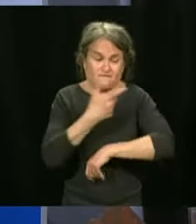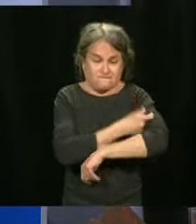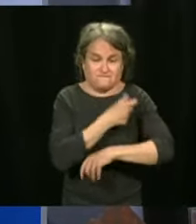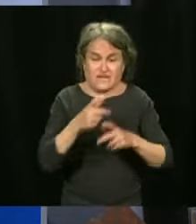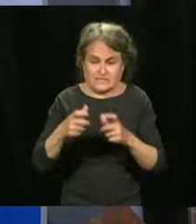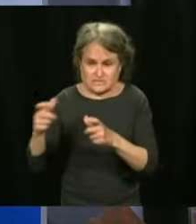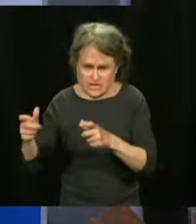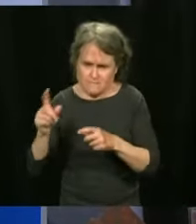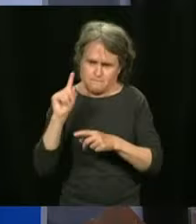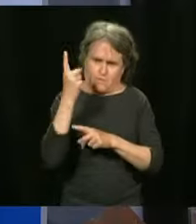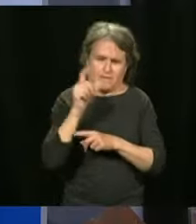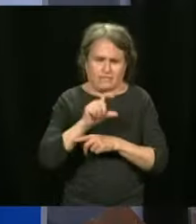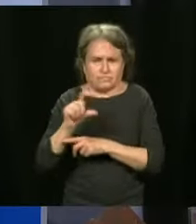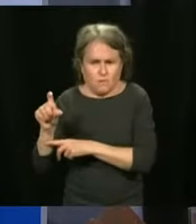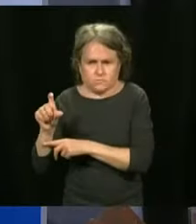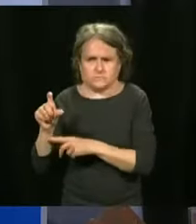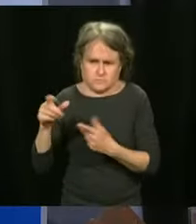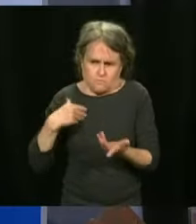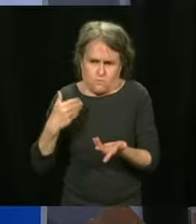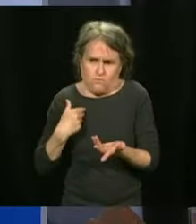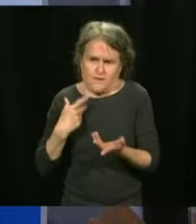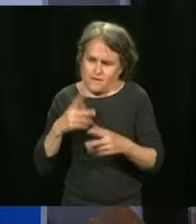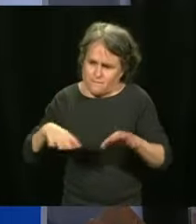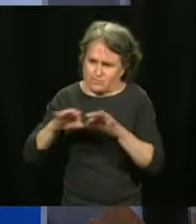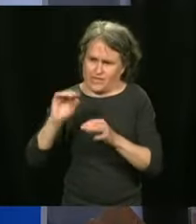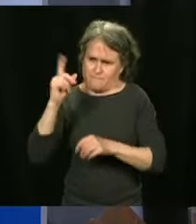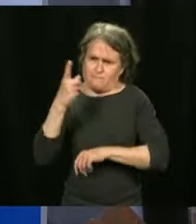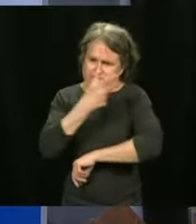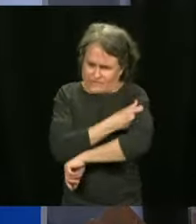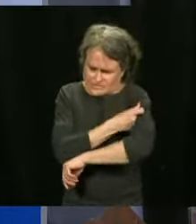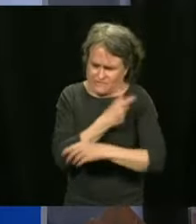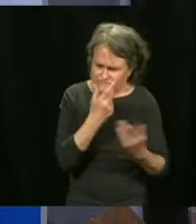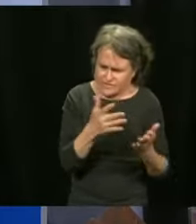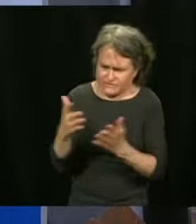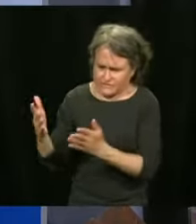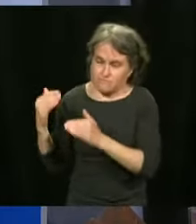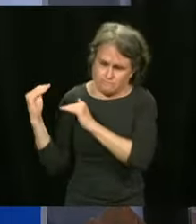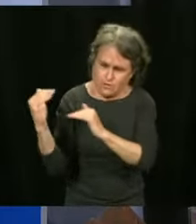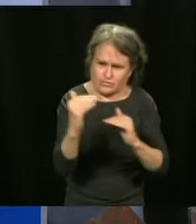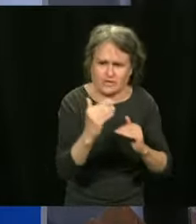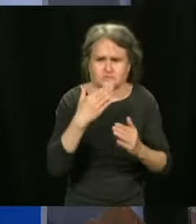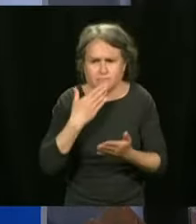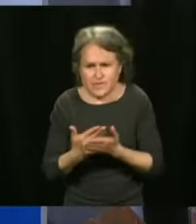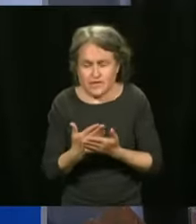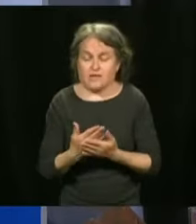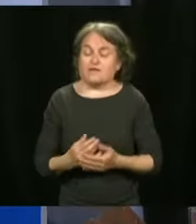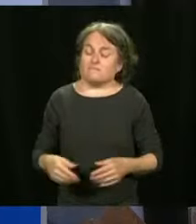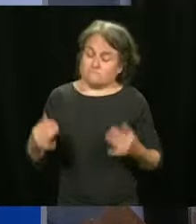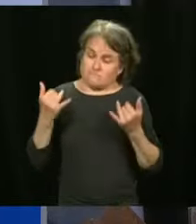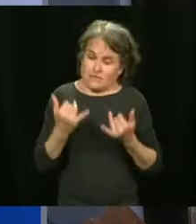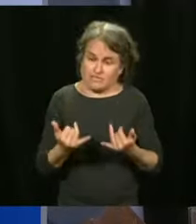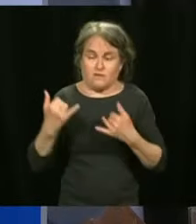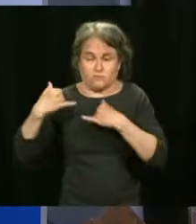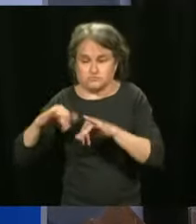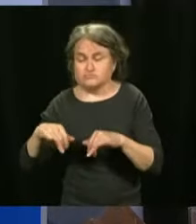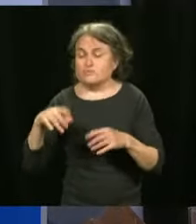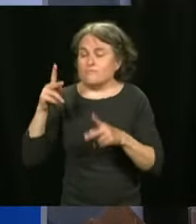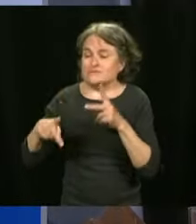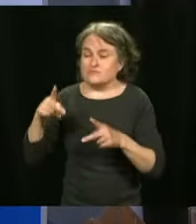to the CHSLDs, the RPAs and people who are immunocompromised and people who are 70 and up.